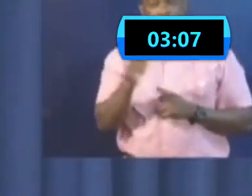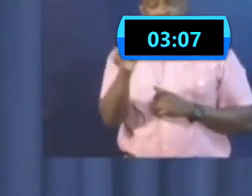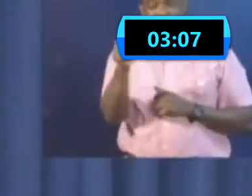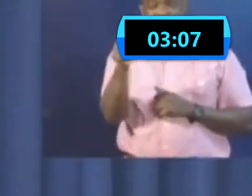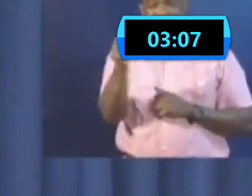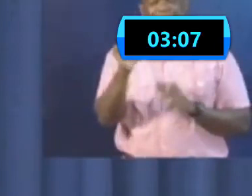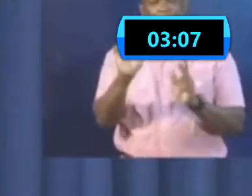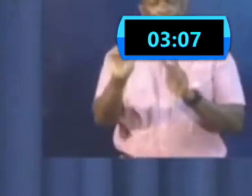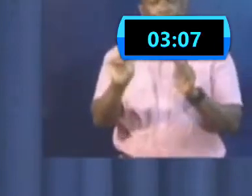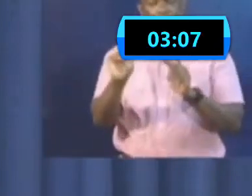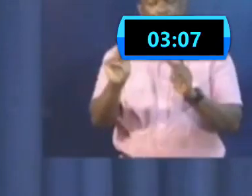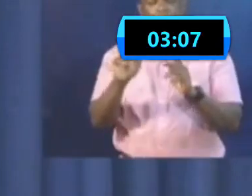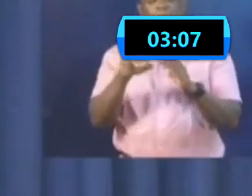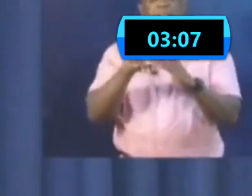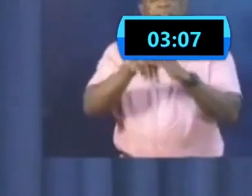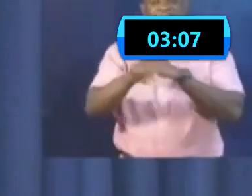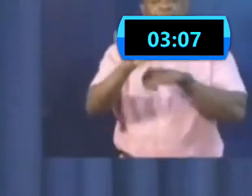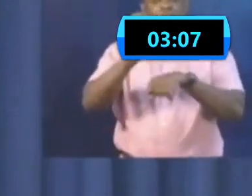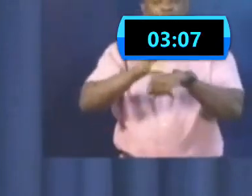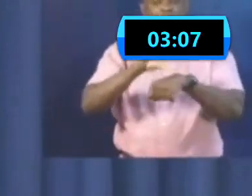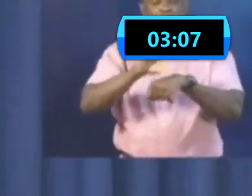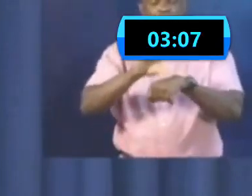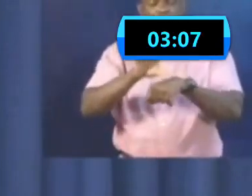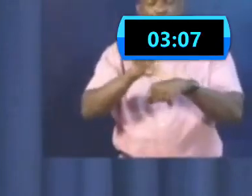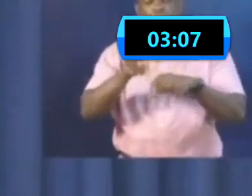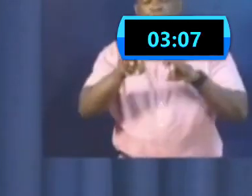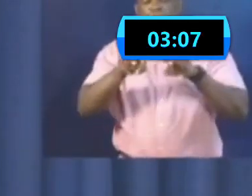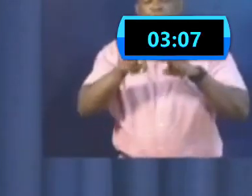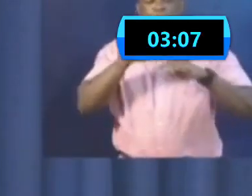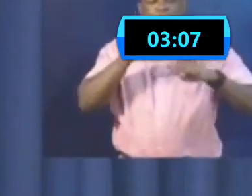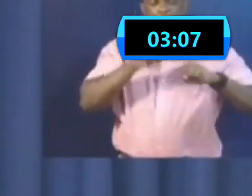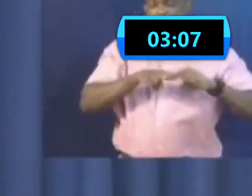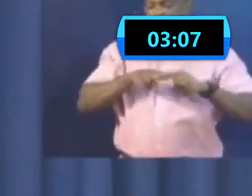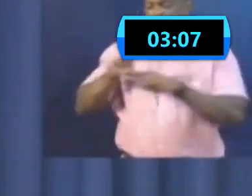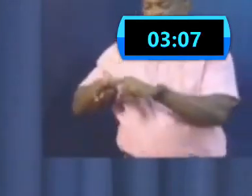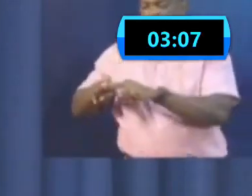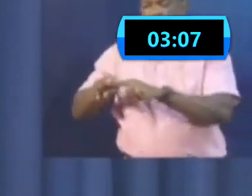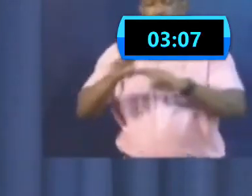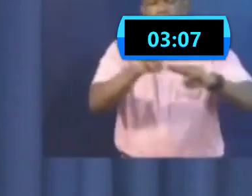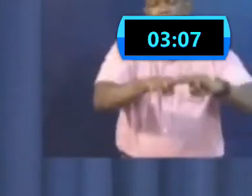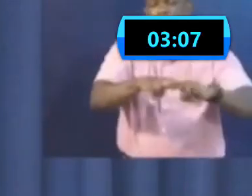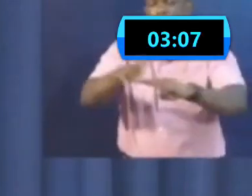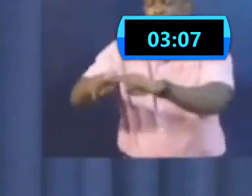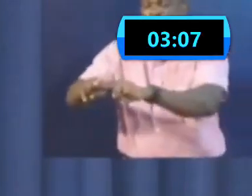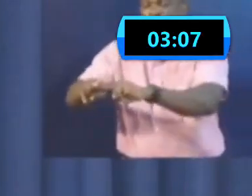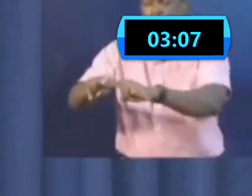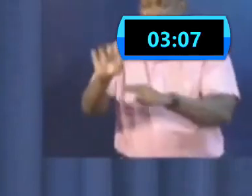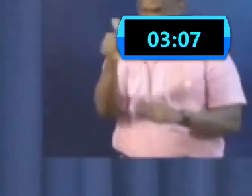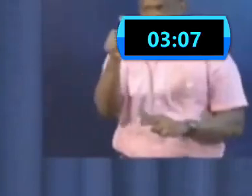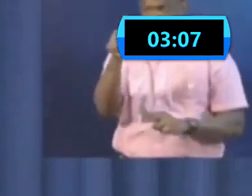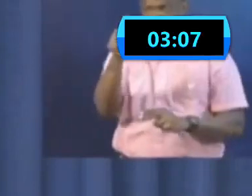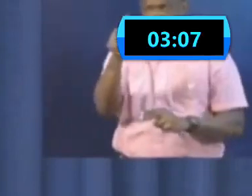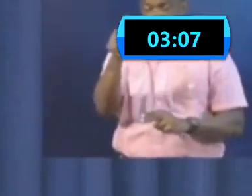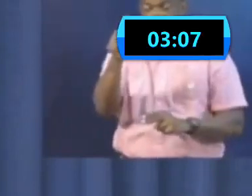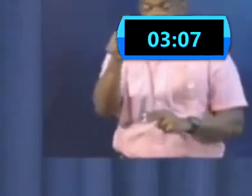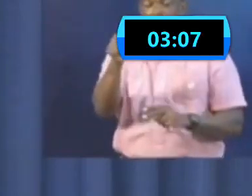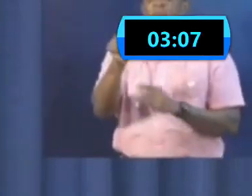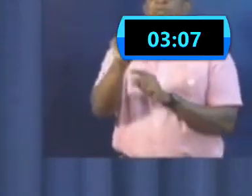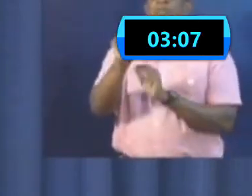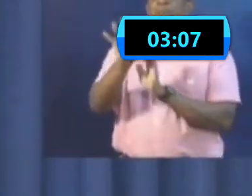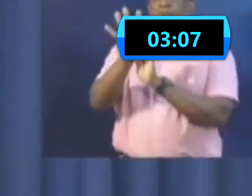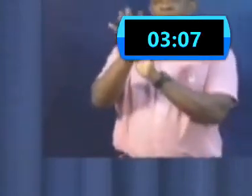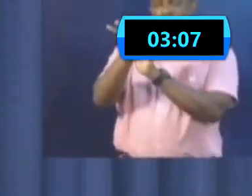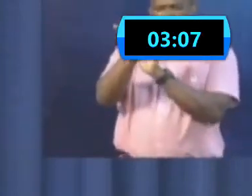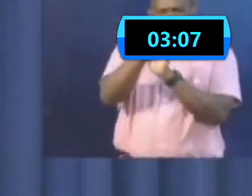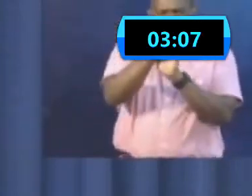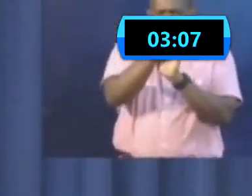allow them to prepare those services which satisfy the needs of the various congregations and